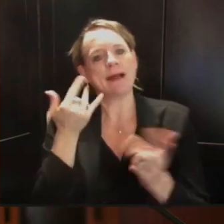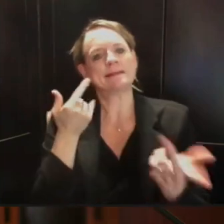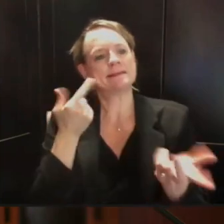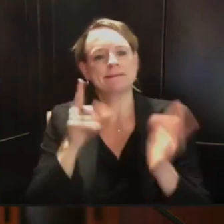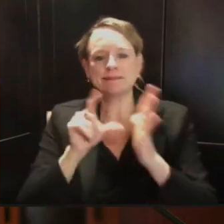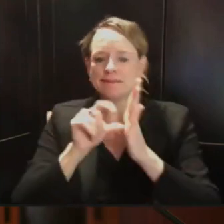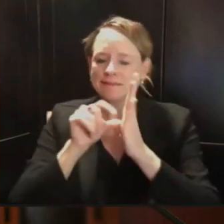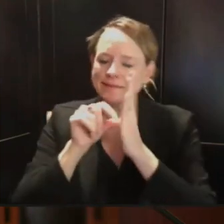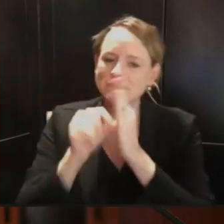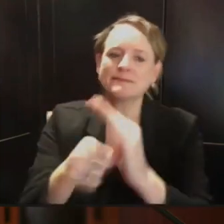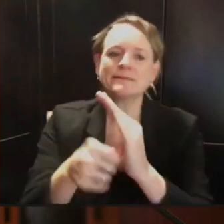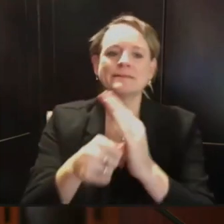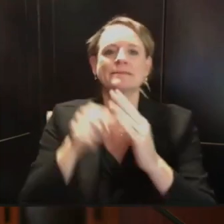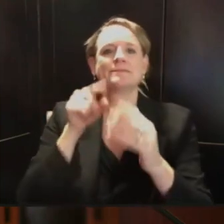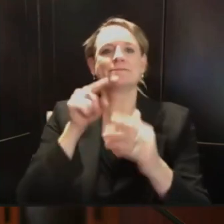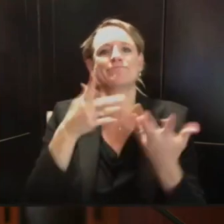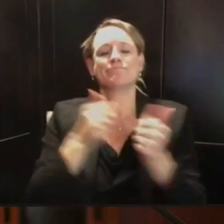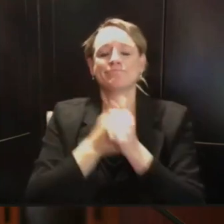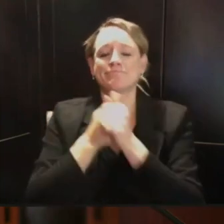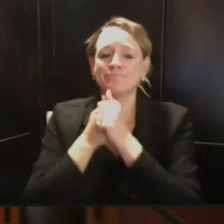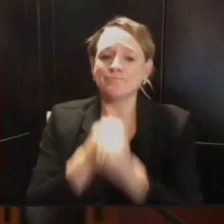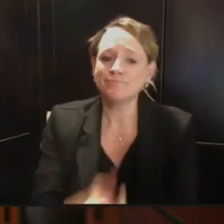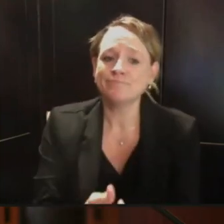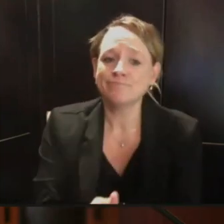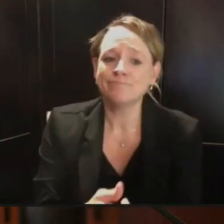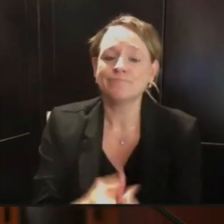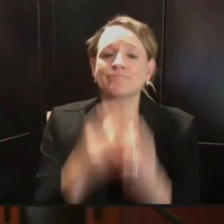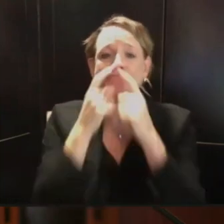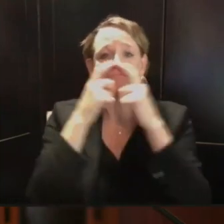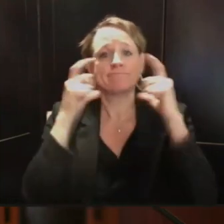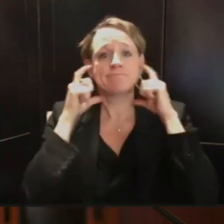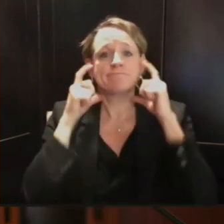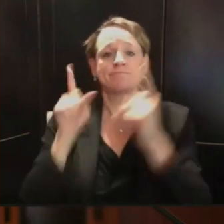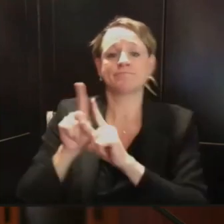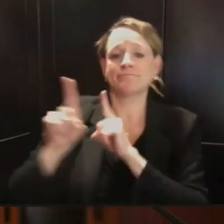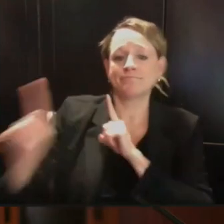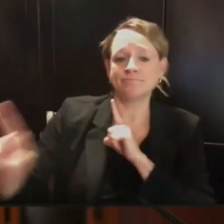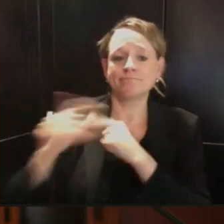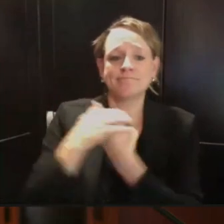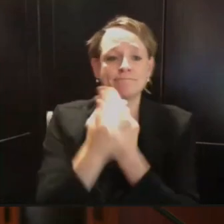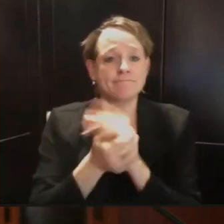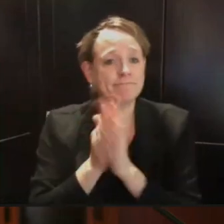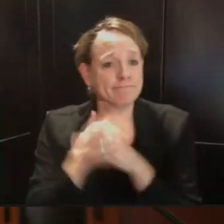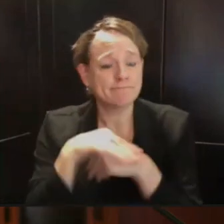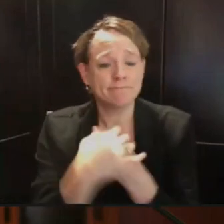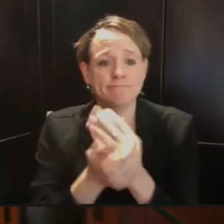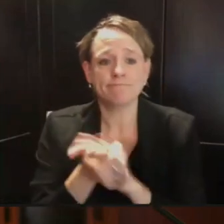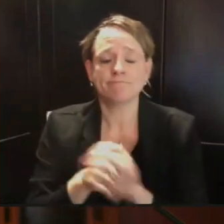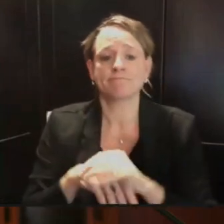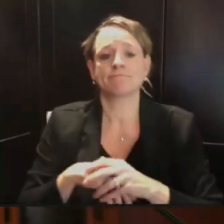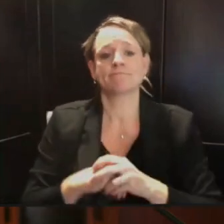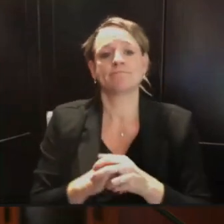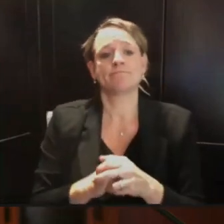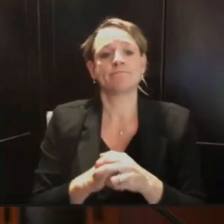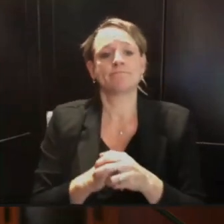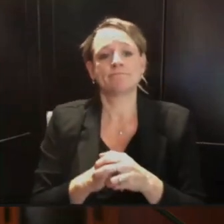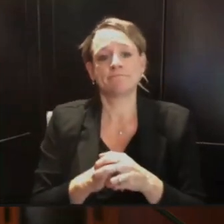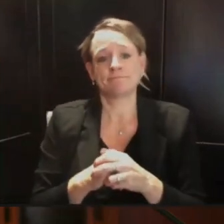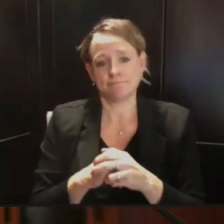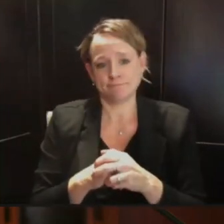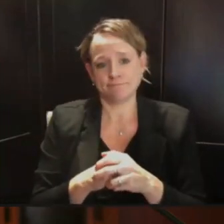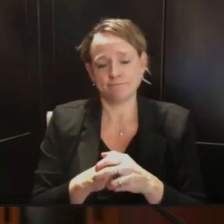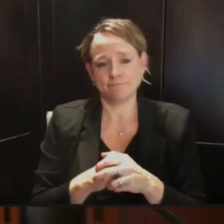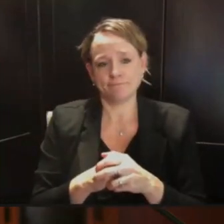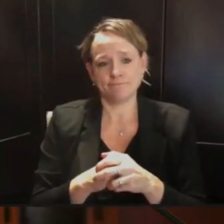now. Because, right, what do we know about the incubation period, right? We need to do things that have